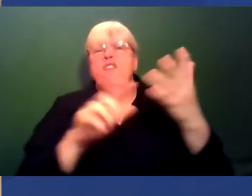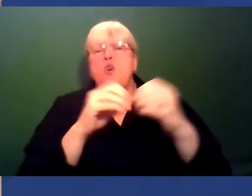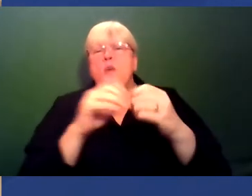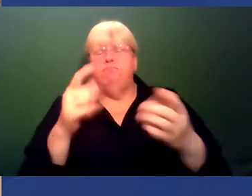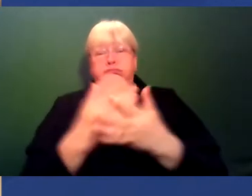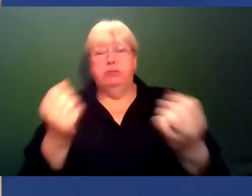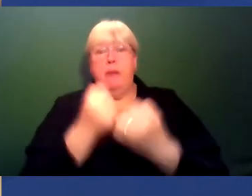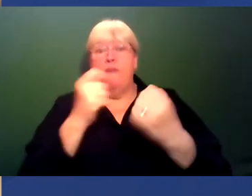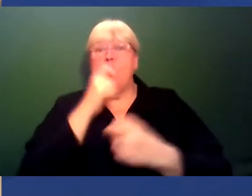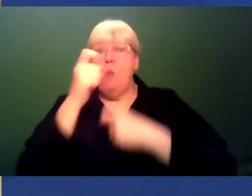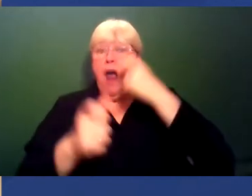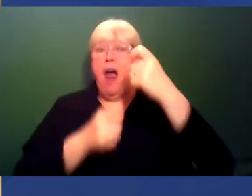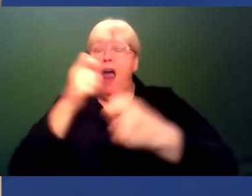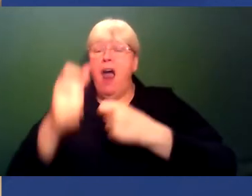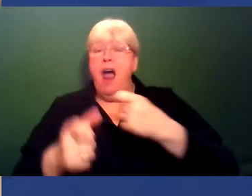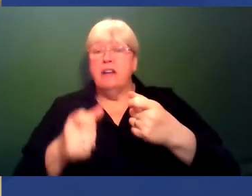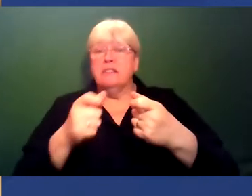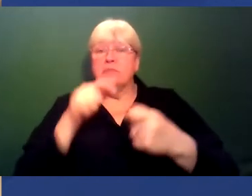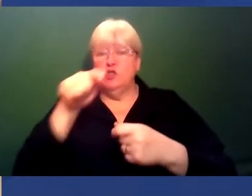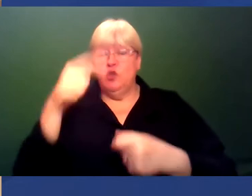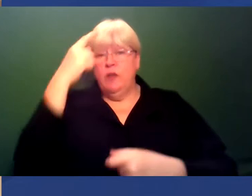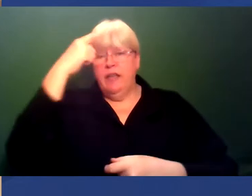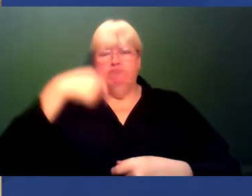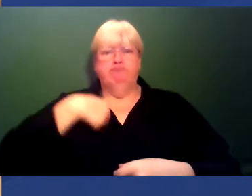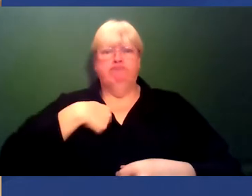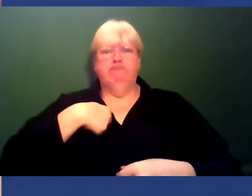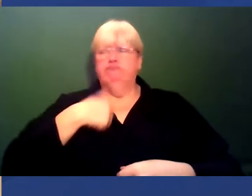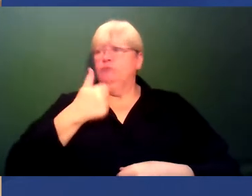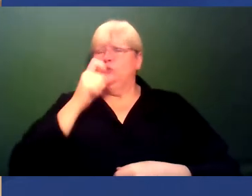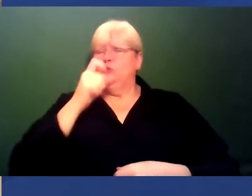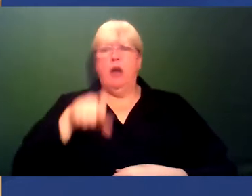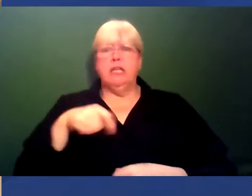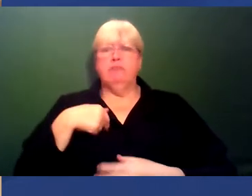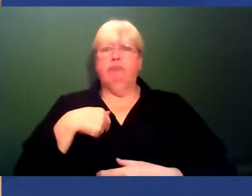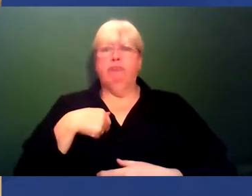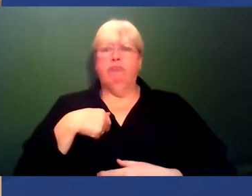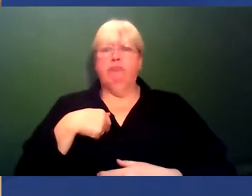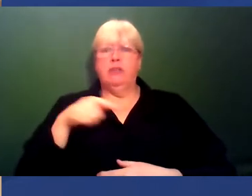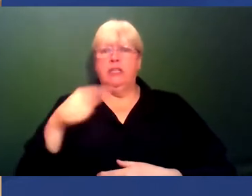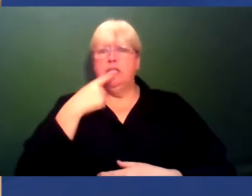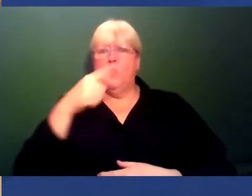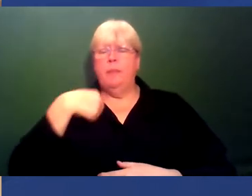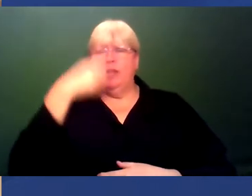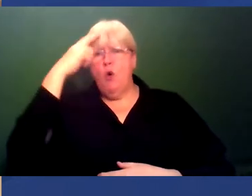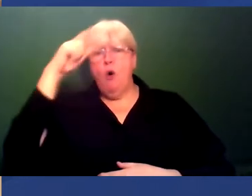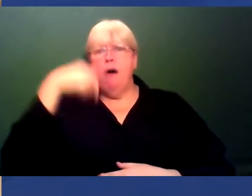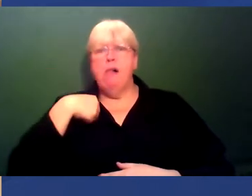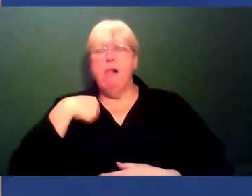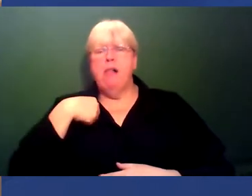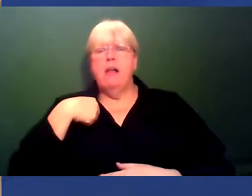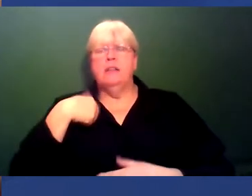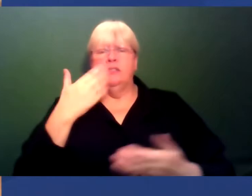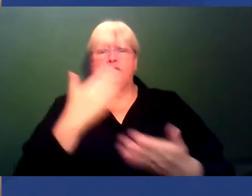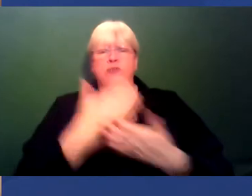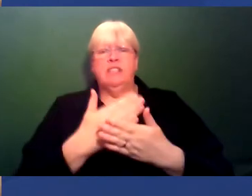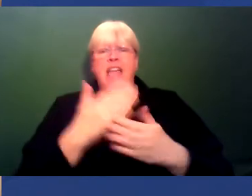you obviously think of yourself as being a good person. And yet somebody saying, you're complicit in a system, you're actively working, you're